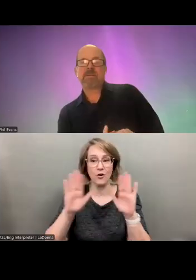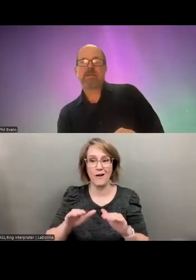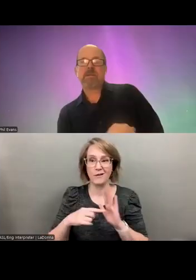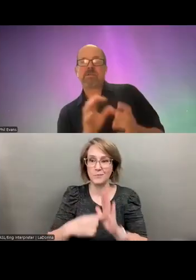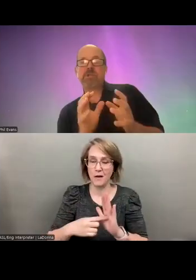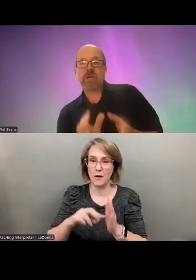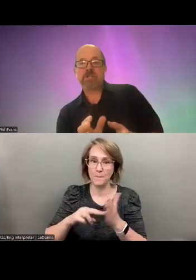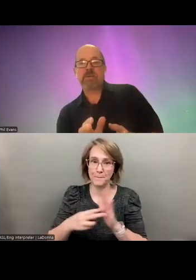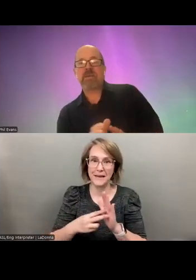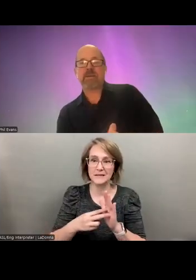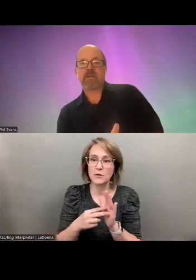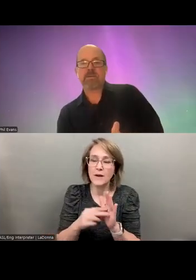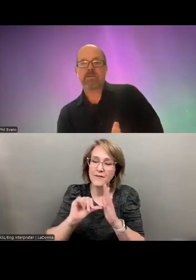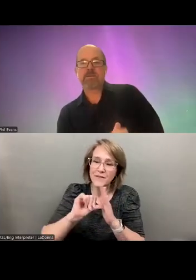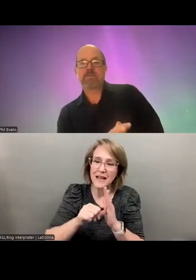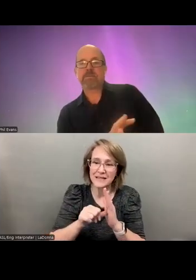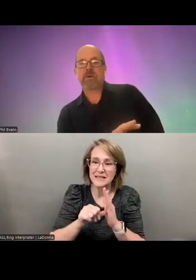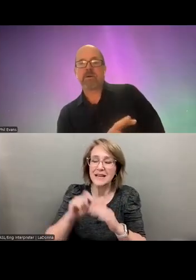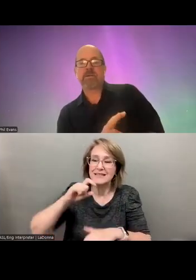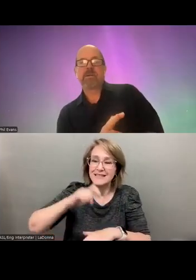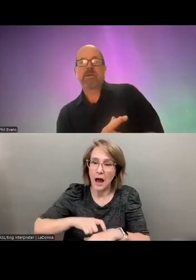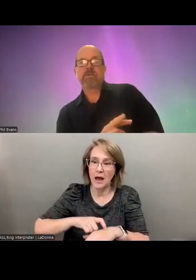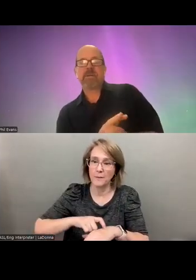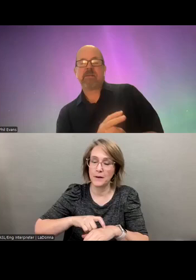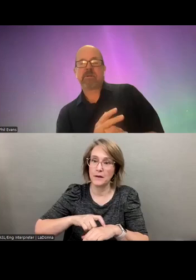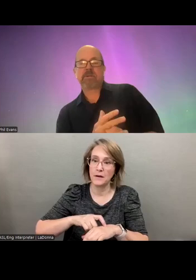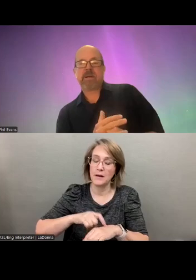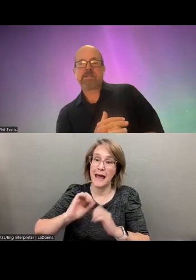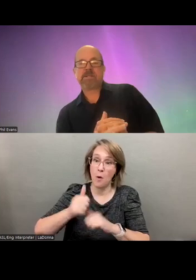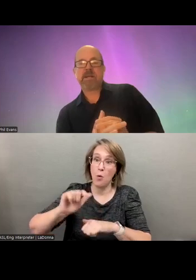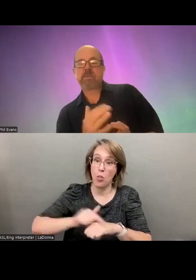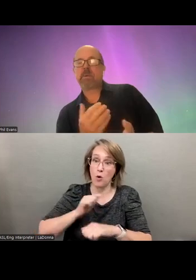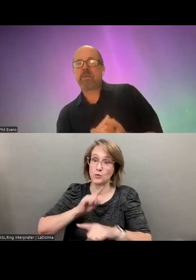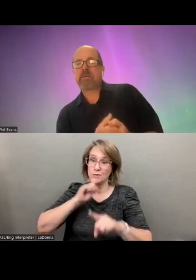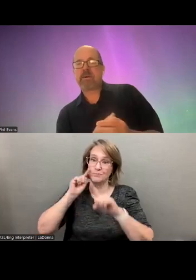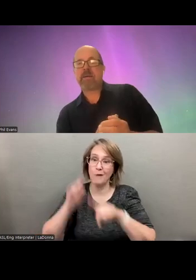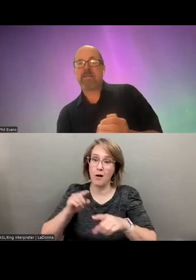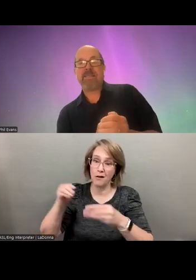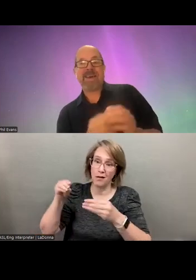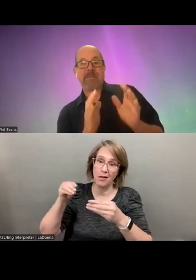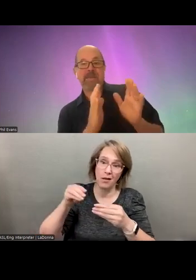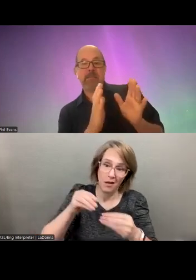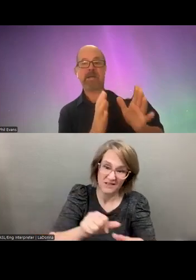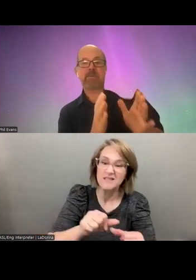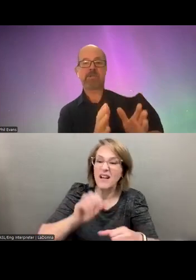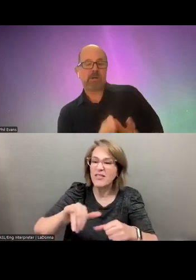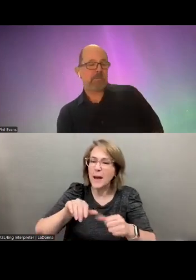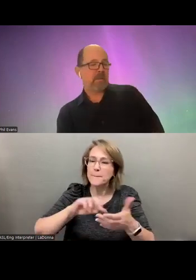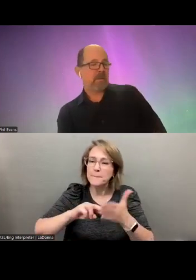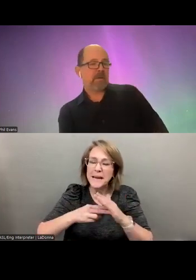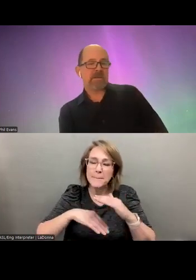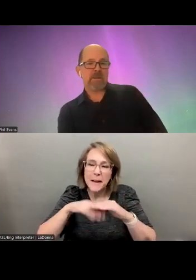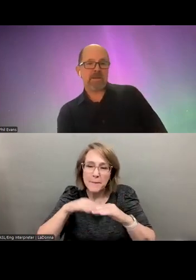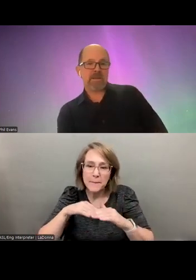spent just being available to respond to a behavioral health crisis. So that's what we mean by that, that minimum